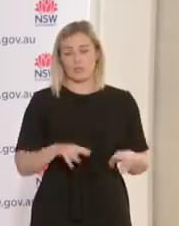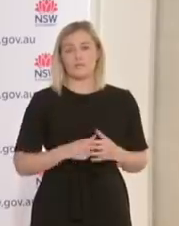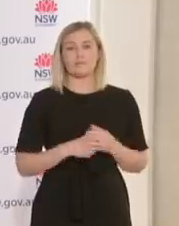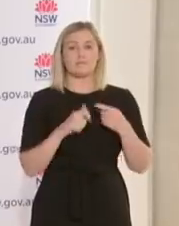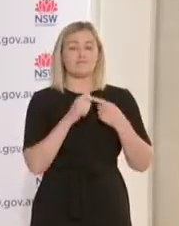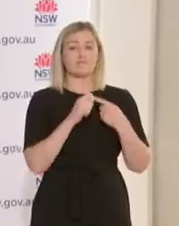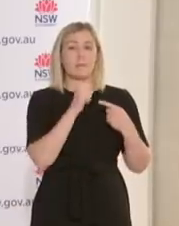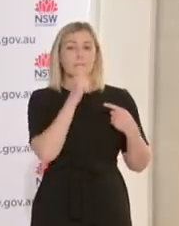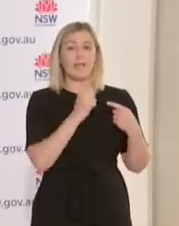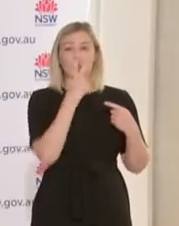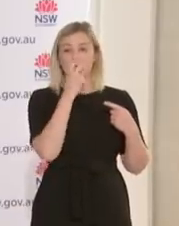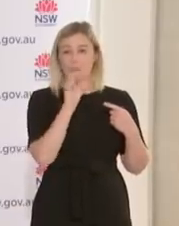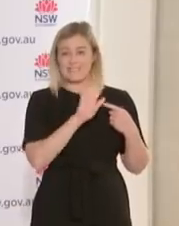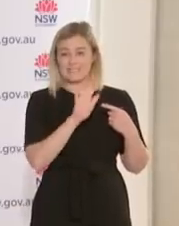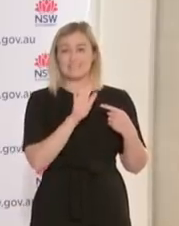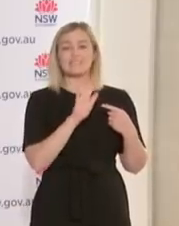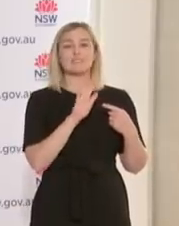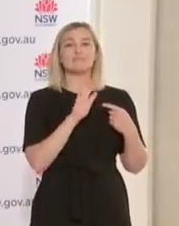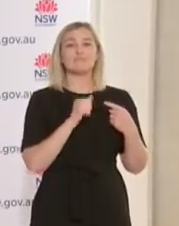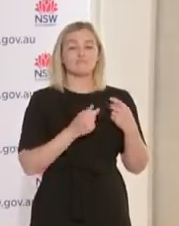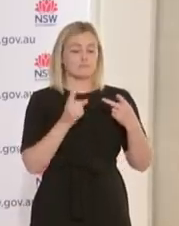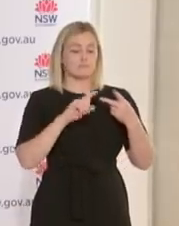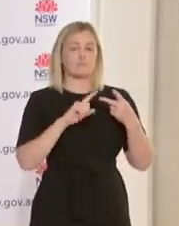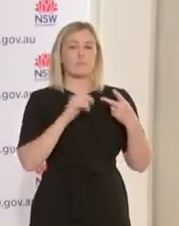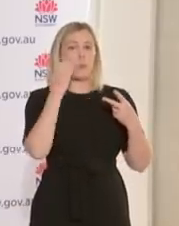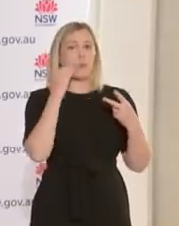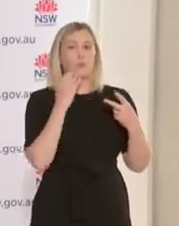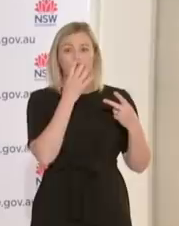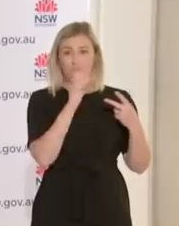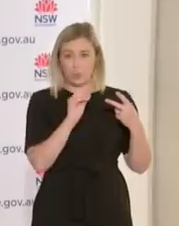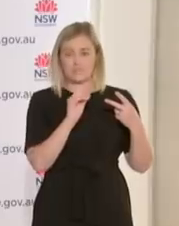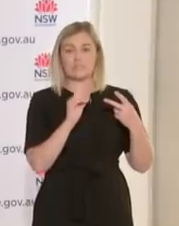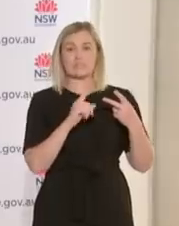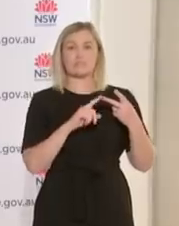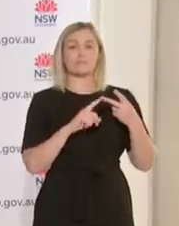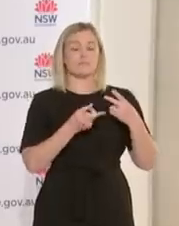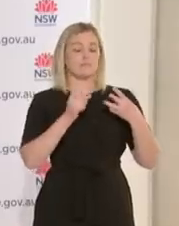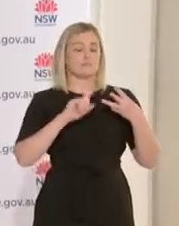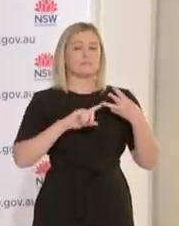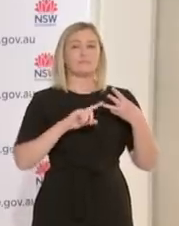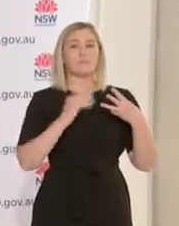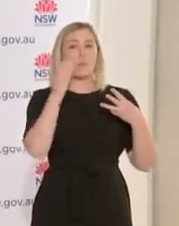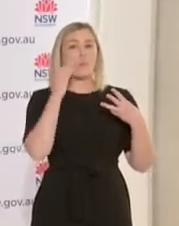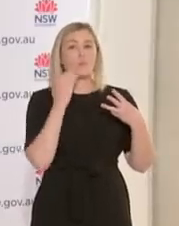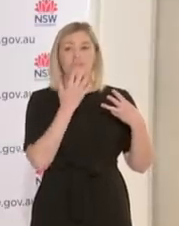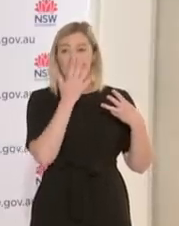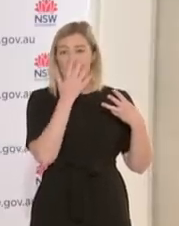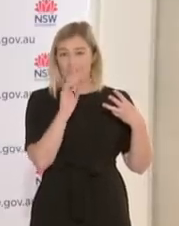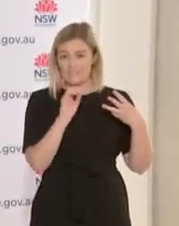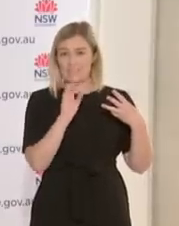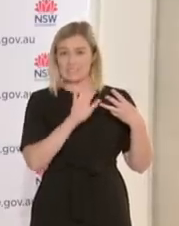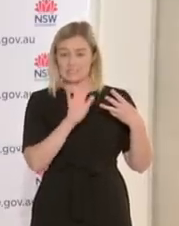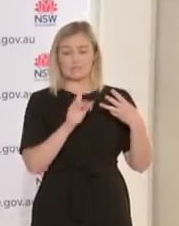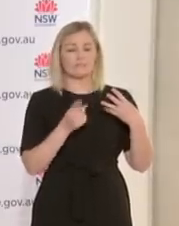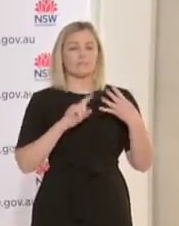from Western Sydney, a woman in her 40s from South Western Sydney, a woman in her 50s from South Western Sydney,